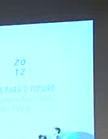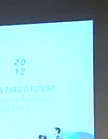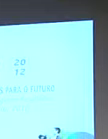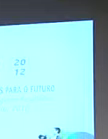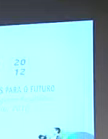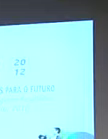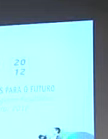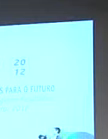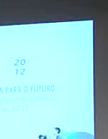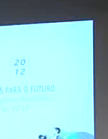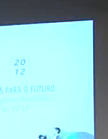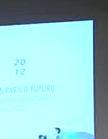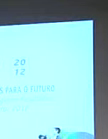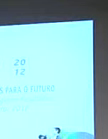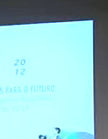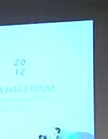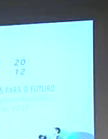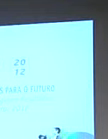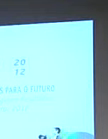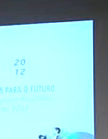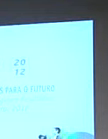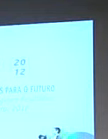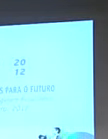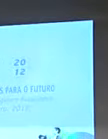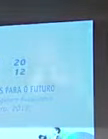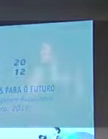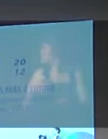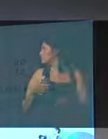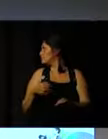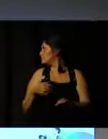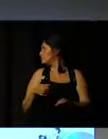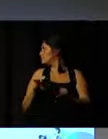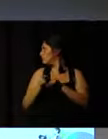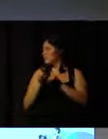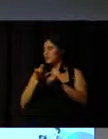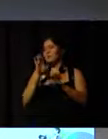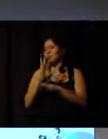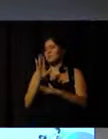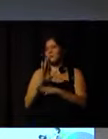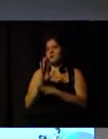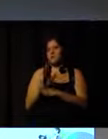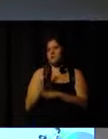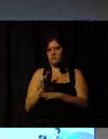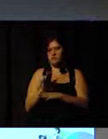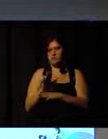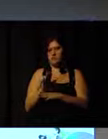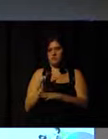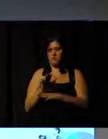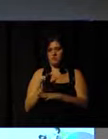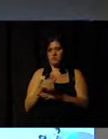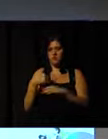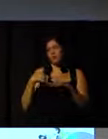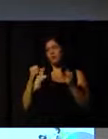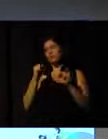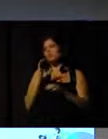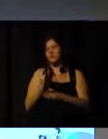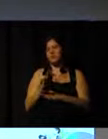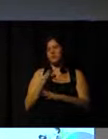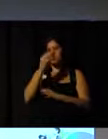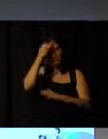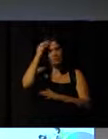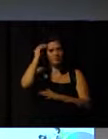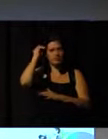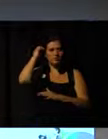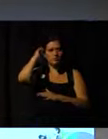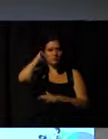Would anyone like to share their experience on motivation in their countries, just to contribute